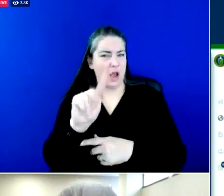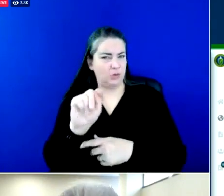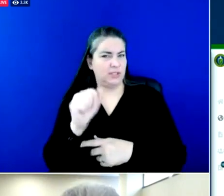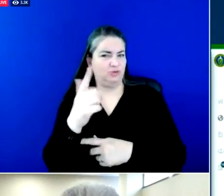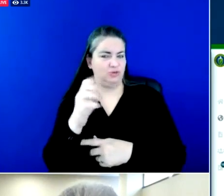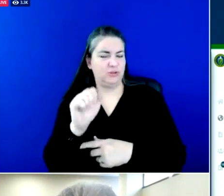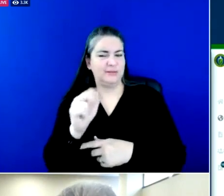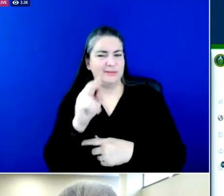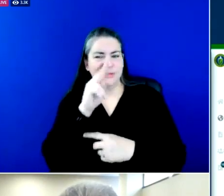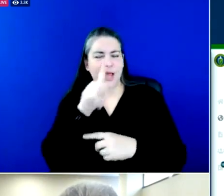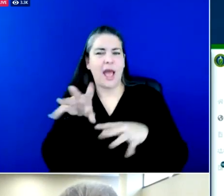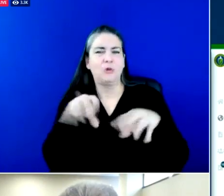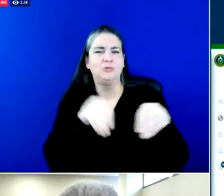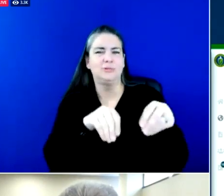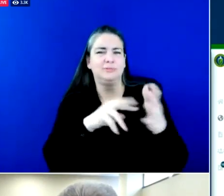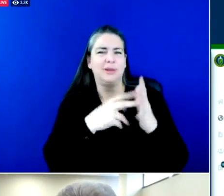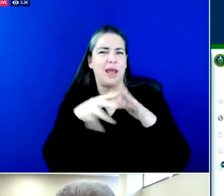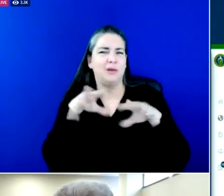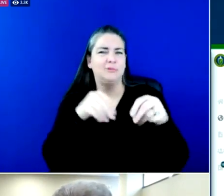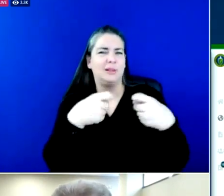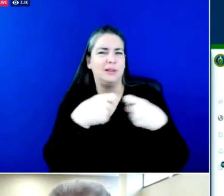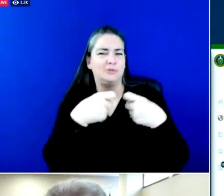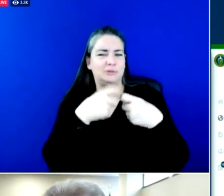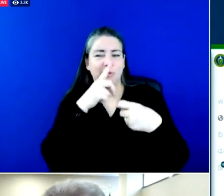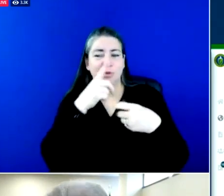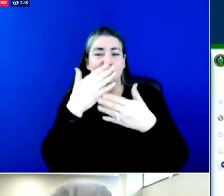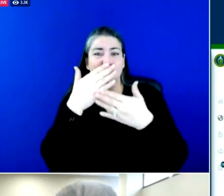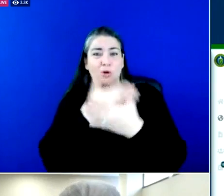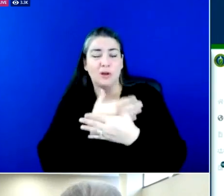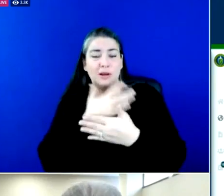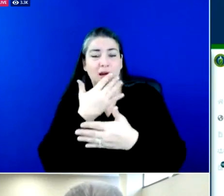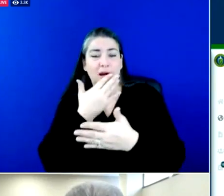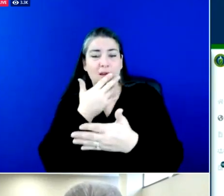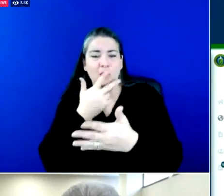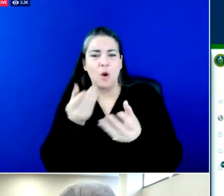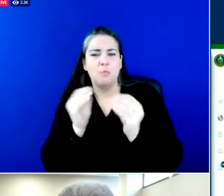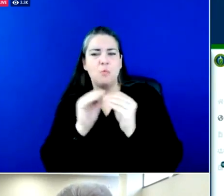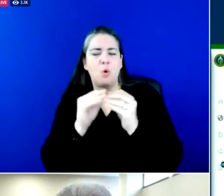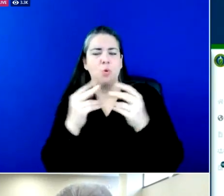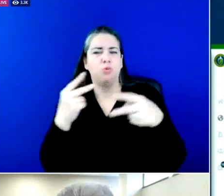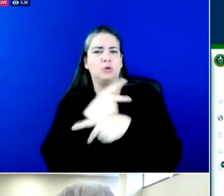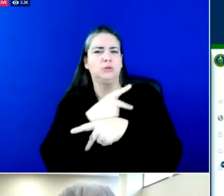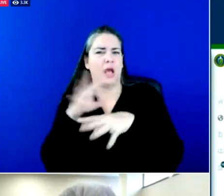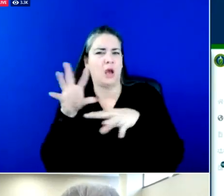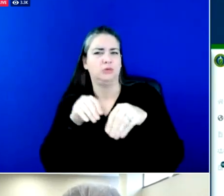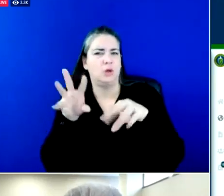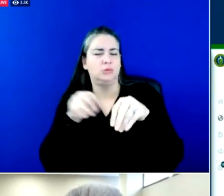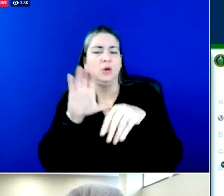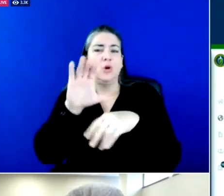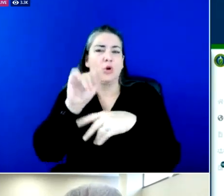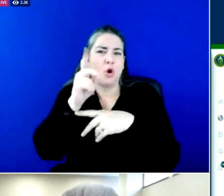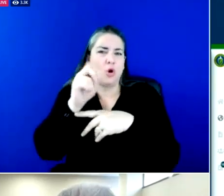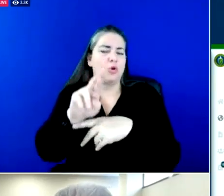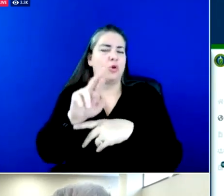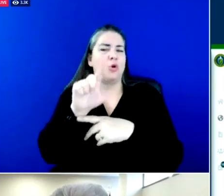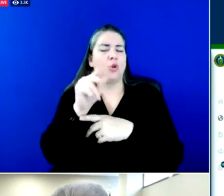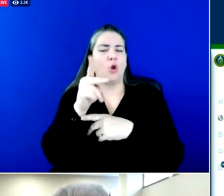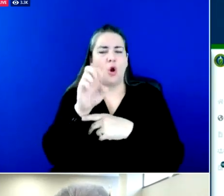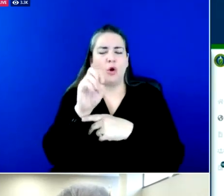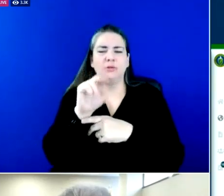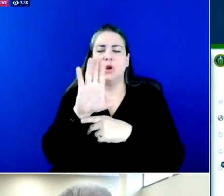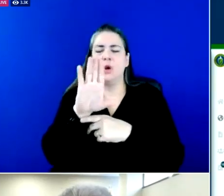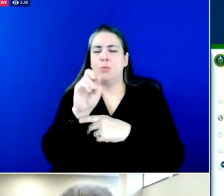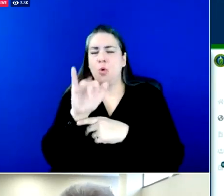darker colors those who have uh uh more extreme outages uh Carter, Lawrence, Boyd, Elliott, Greenup,